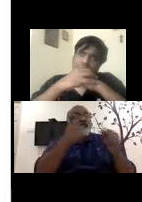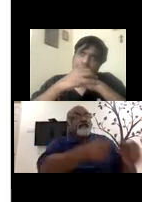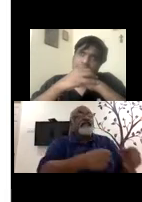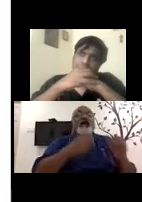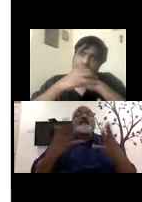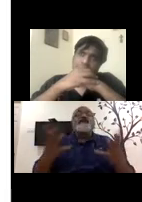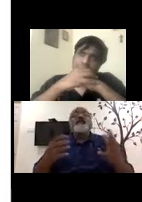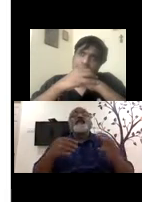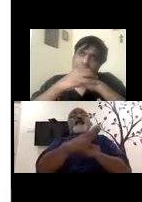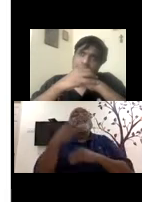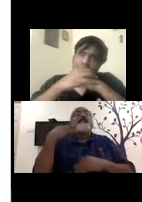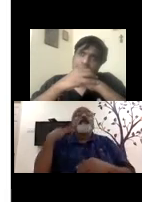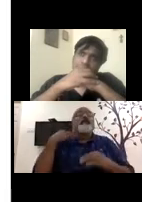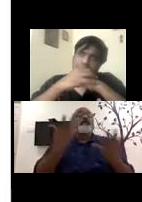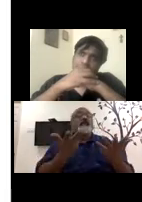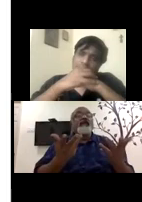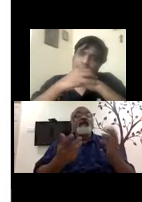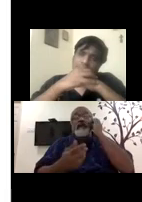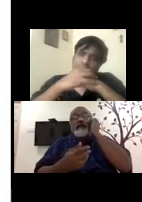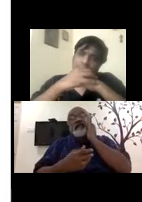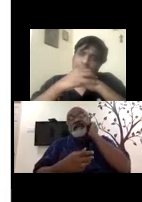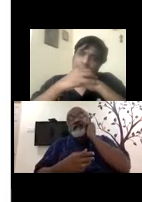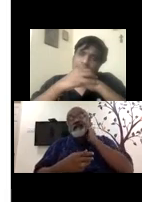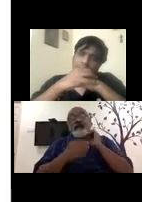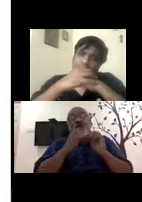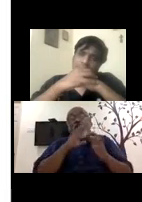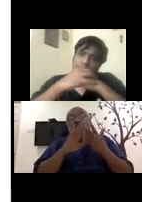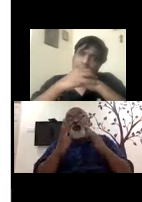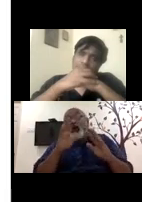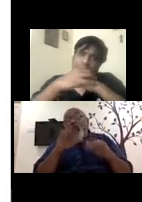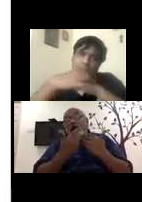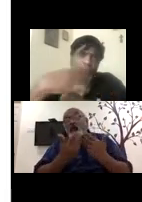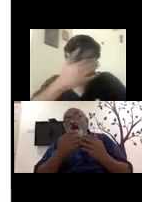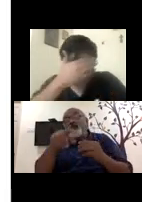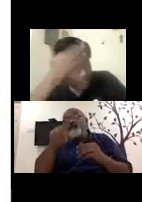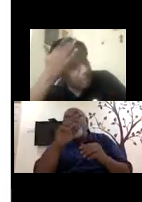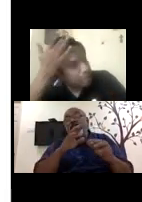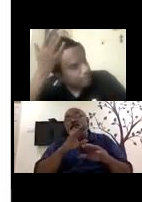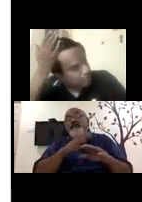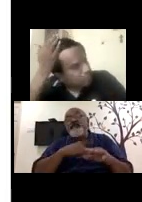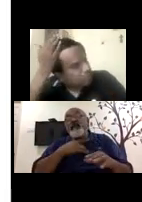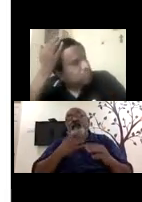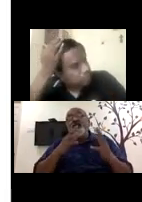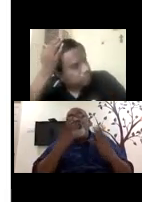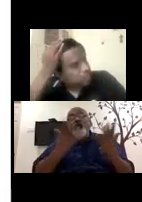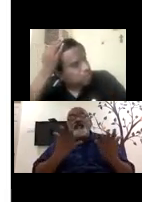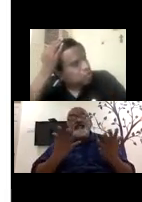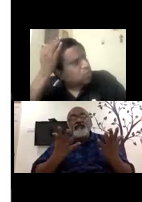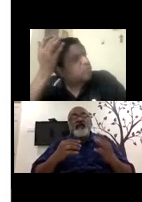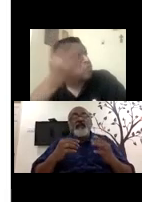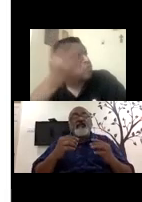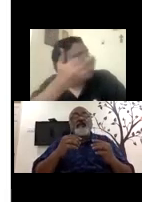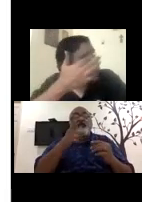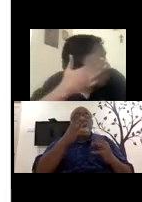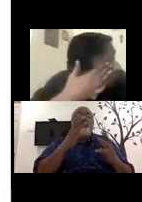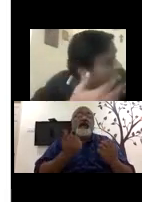uh, feels very unjust. So your views, comments, experiences on that. Yeah. So,